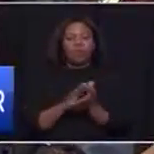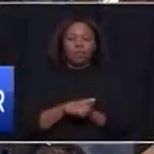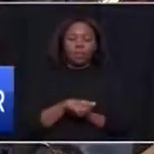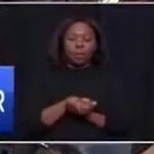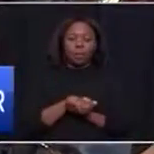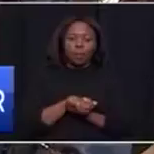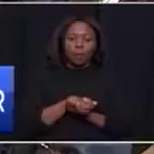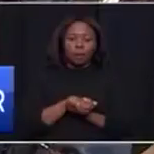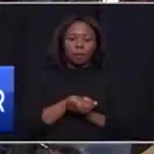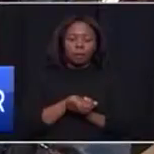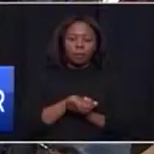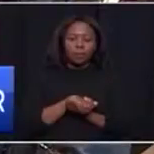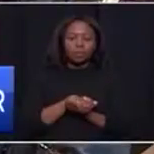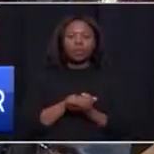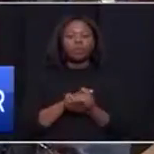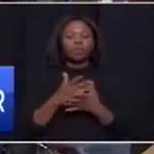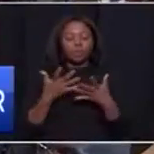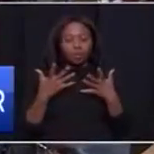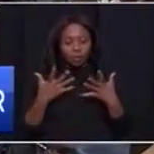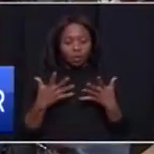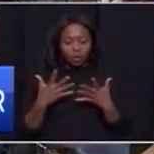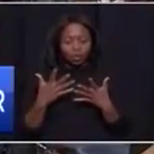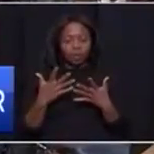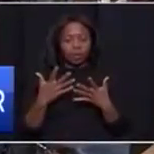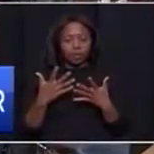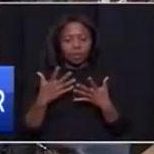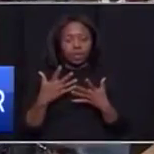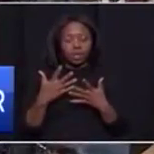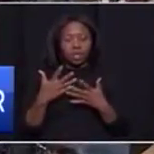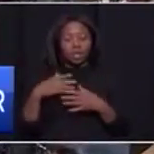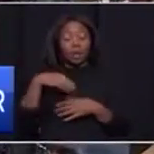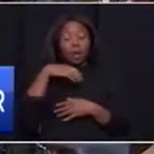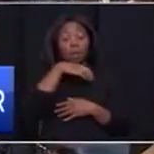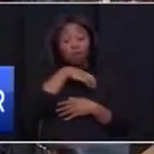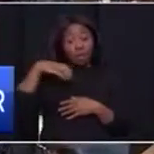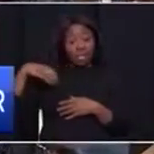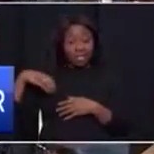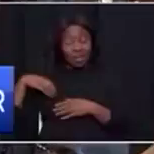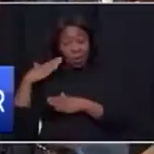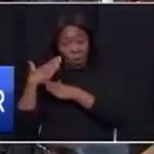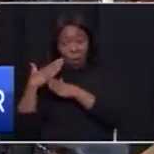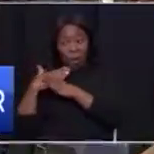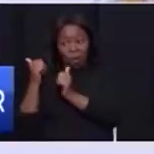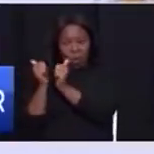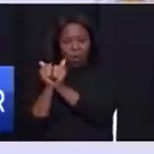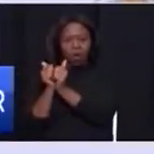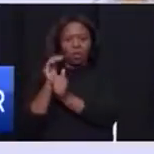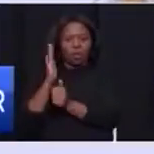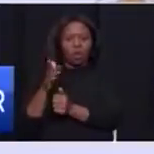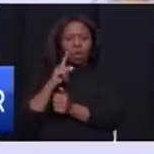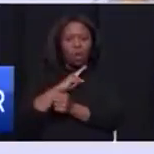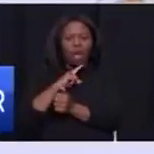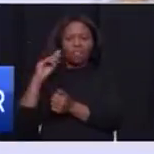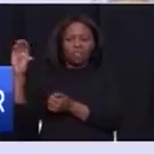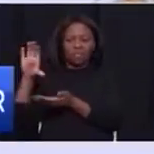We will work with the President, who has announced the establishment of the Township Entrepreneurial Fund,